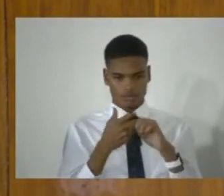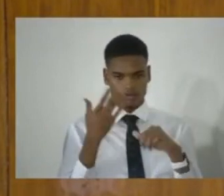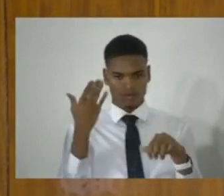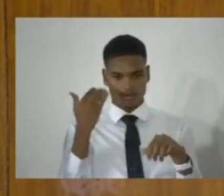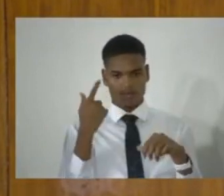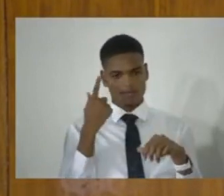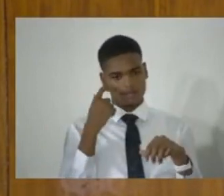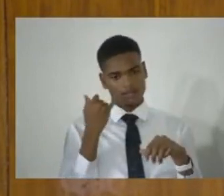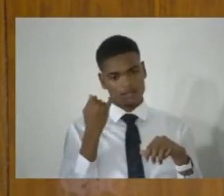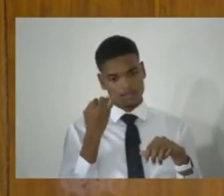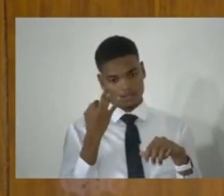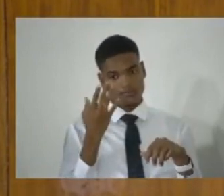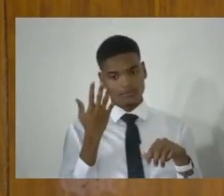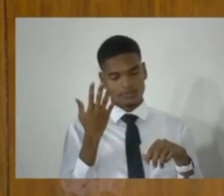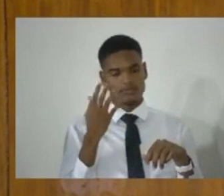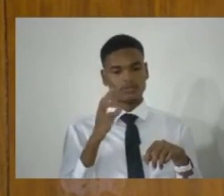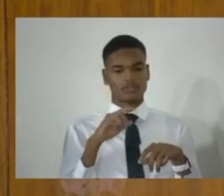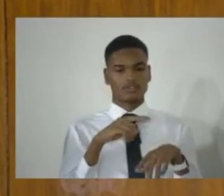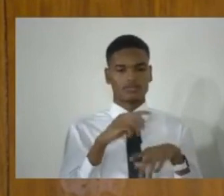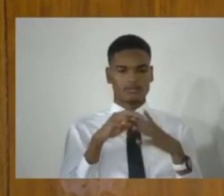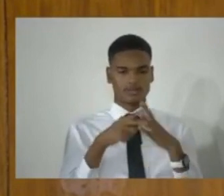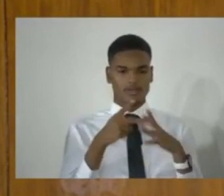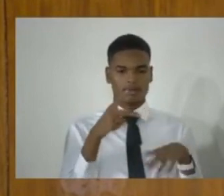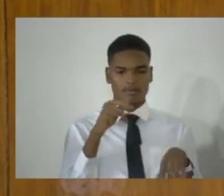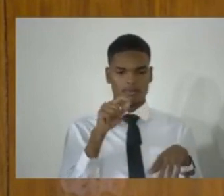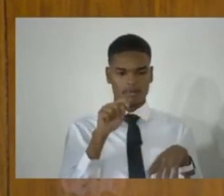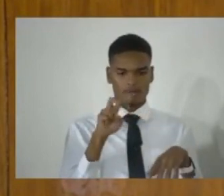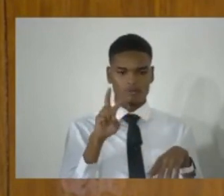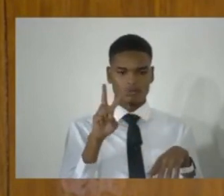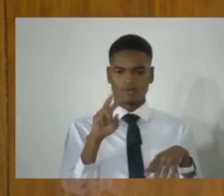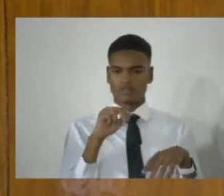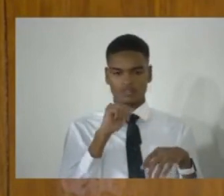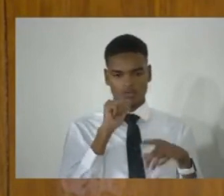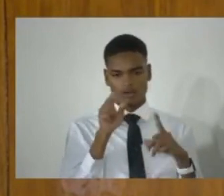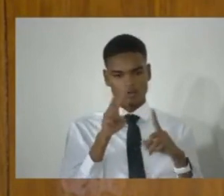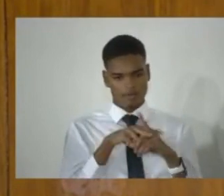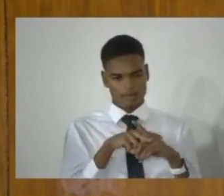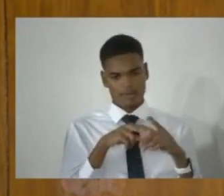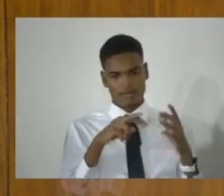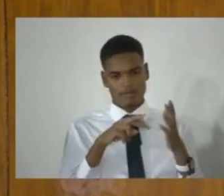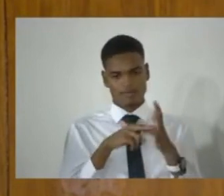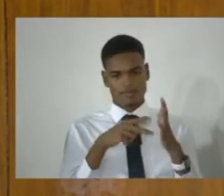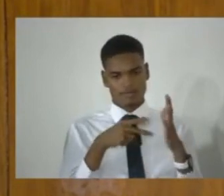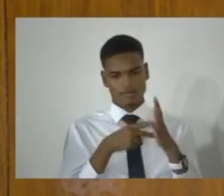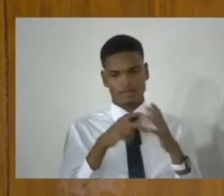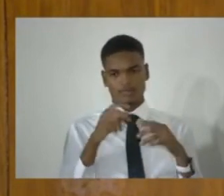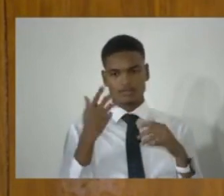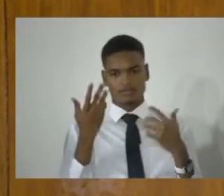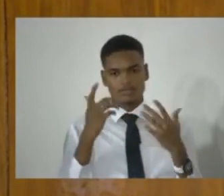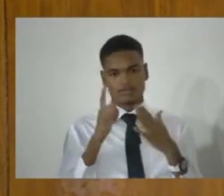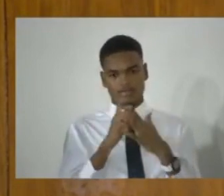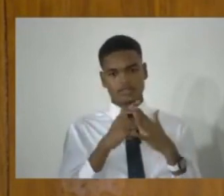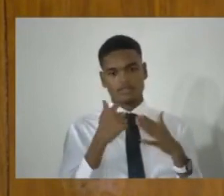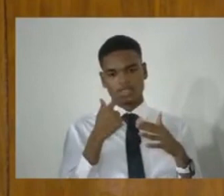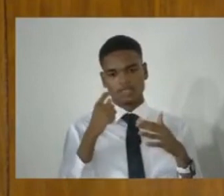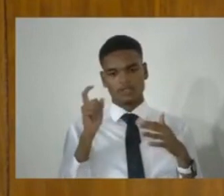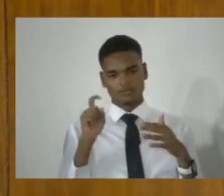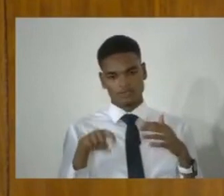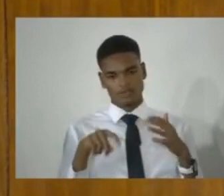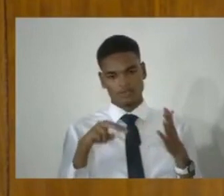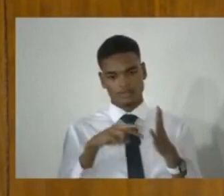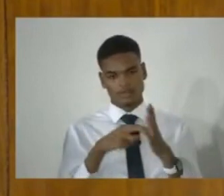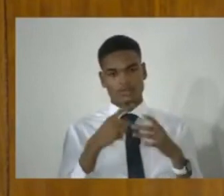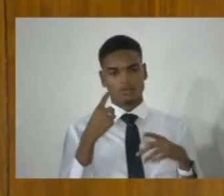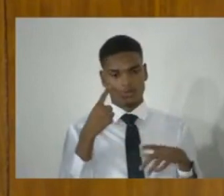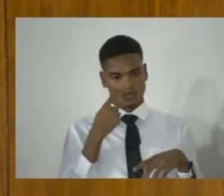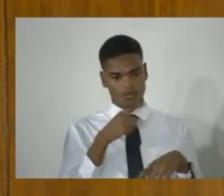then part two doesn't apply to it, save and accept where the act specifically says it should. Having looked